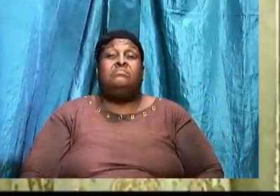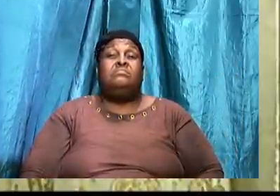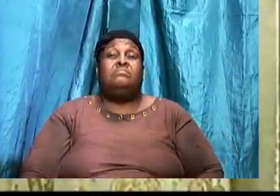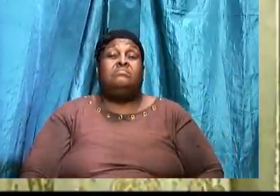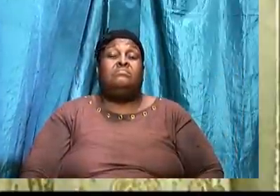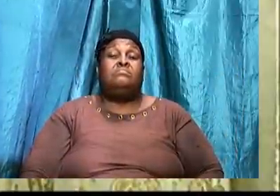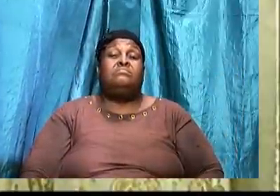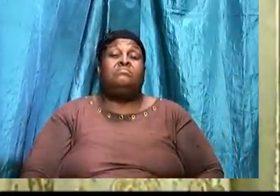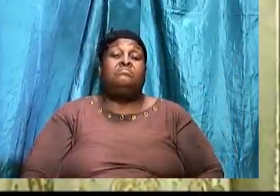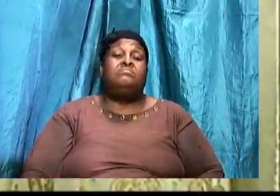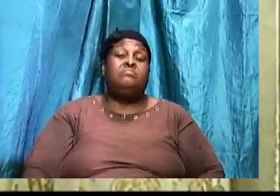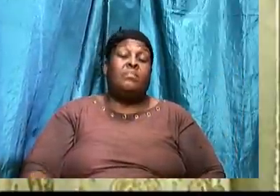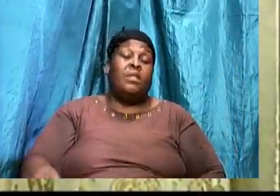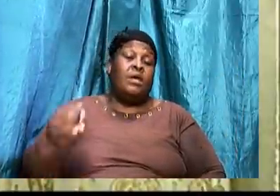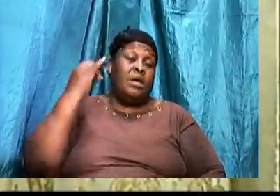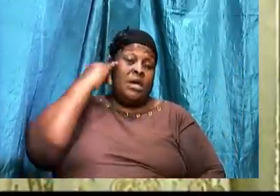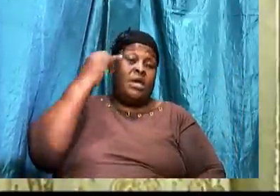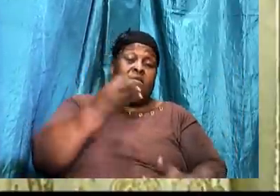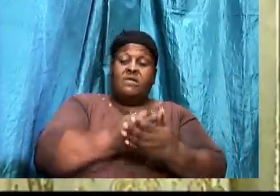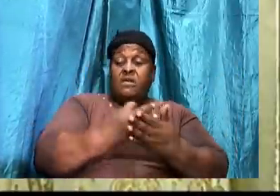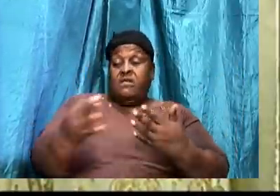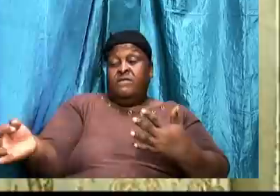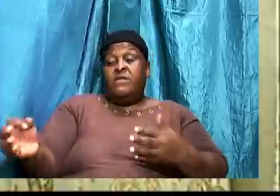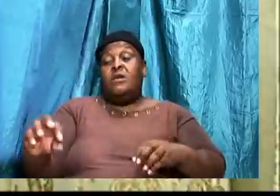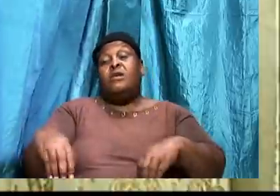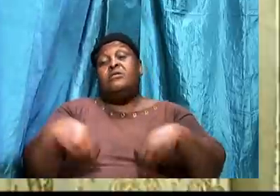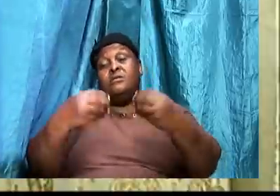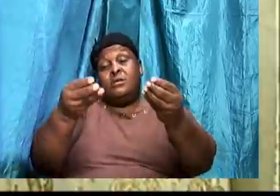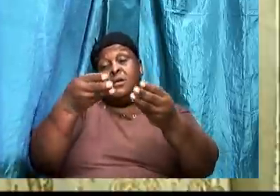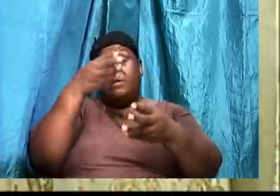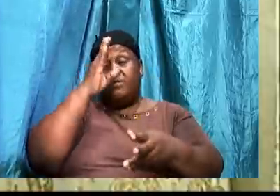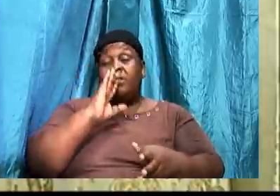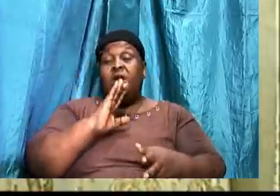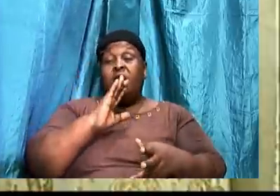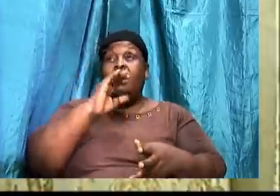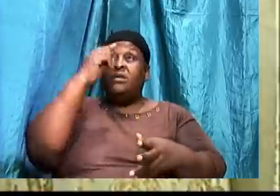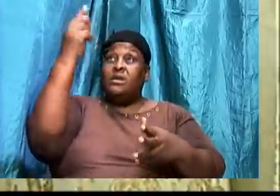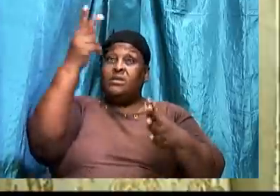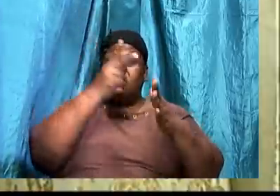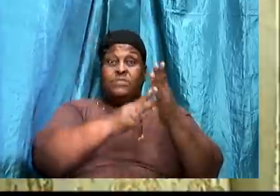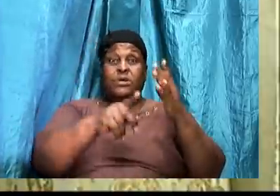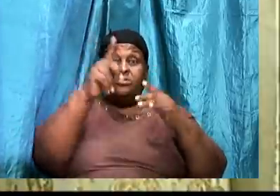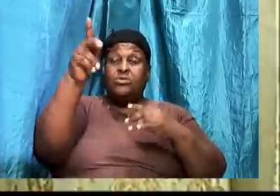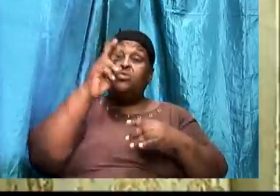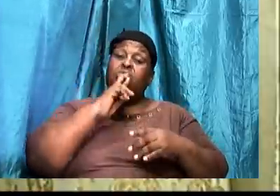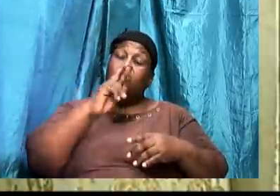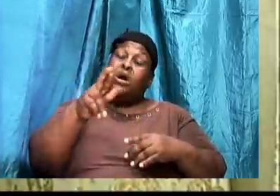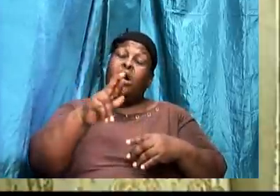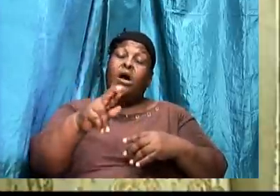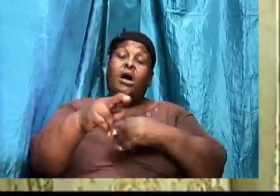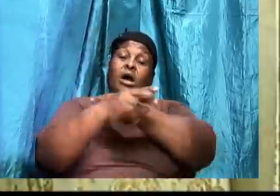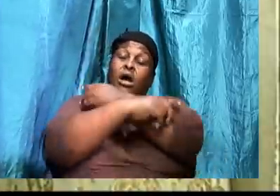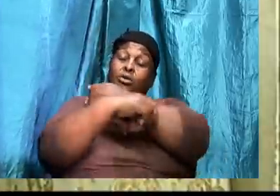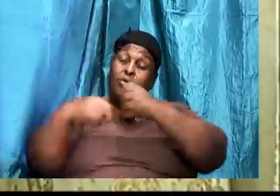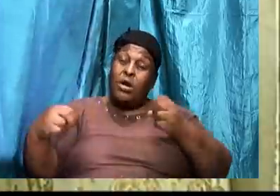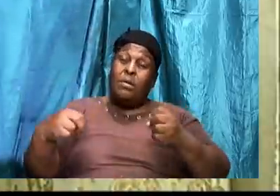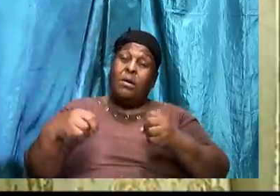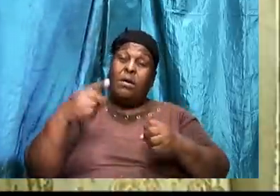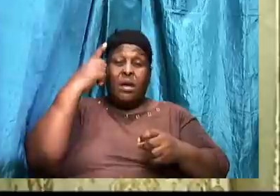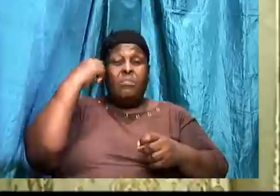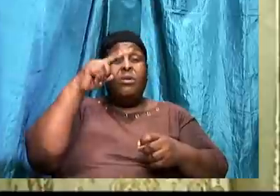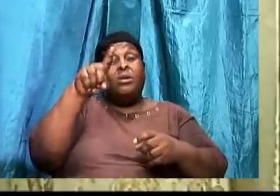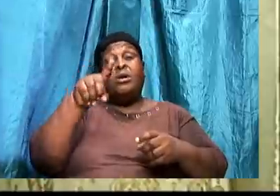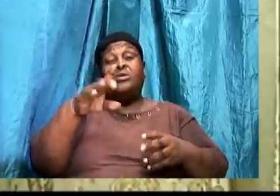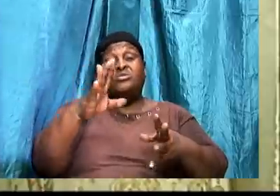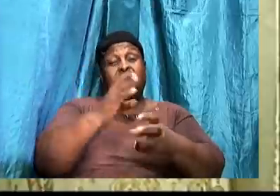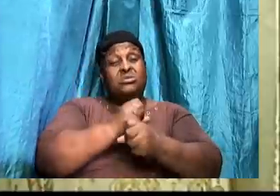So if you fail to give God. His due. You are a robber. Because you take. What